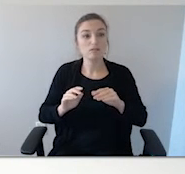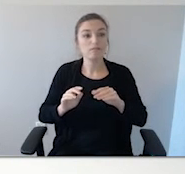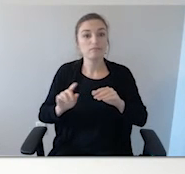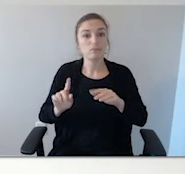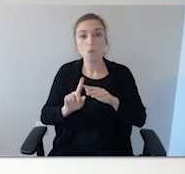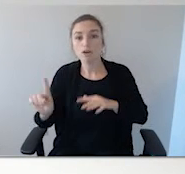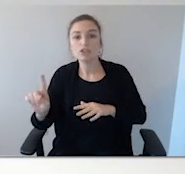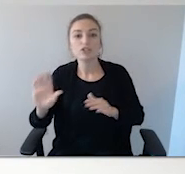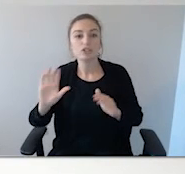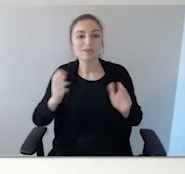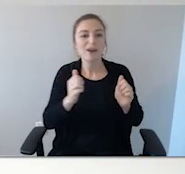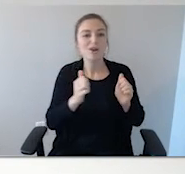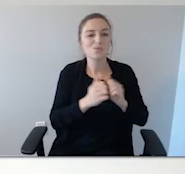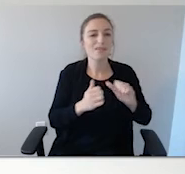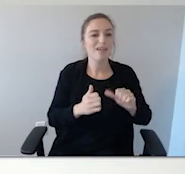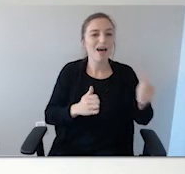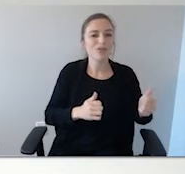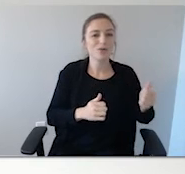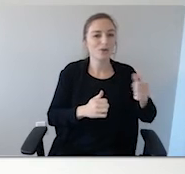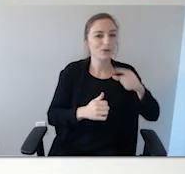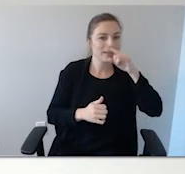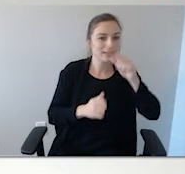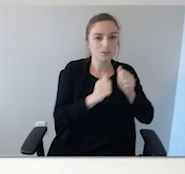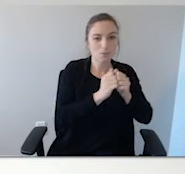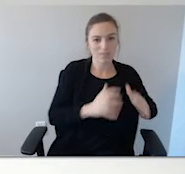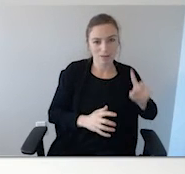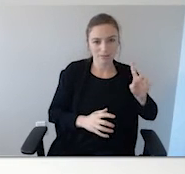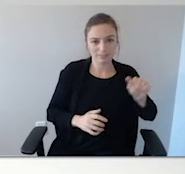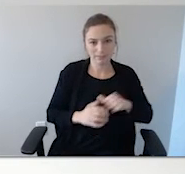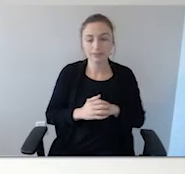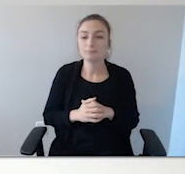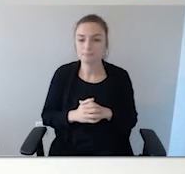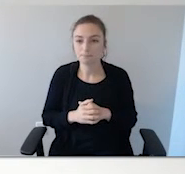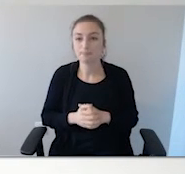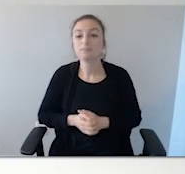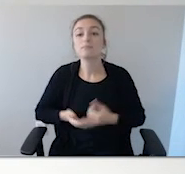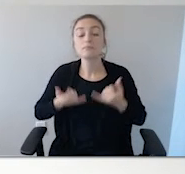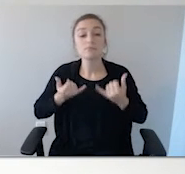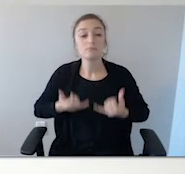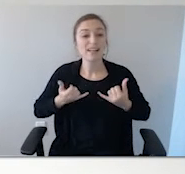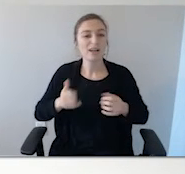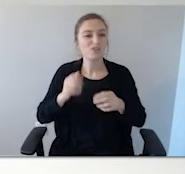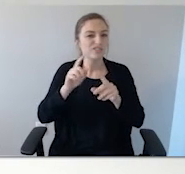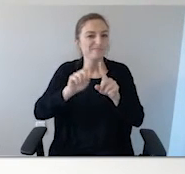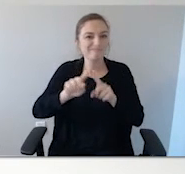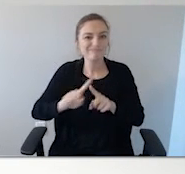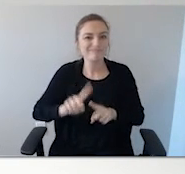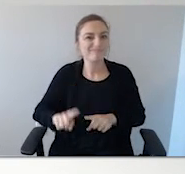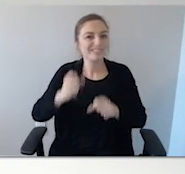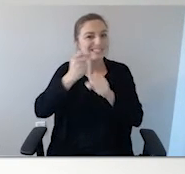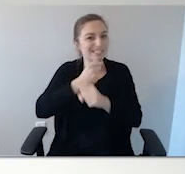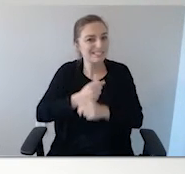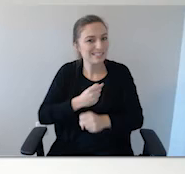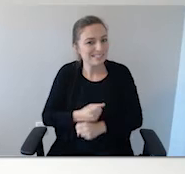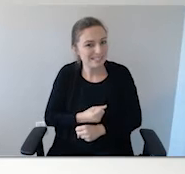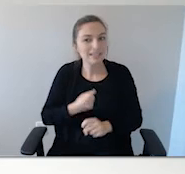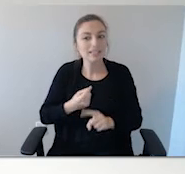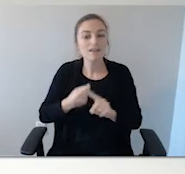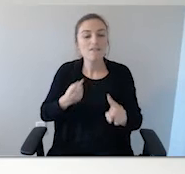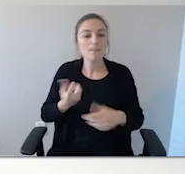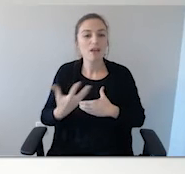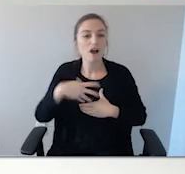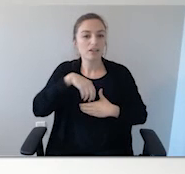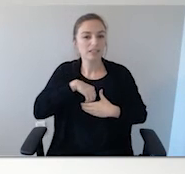This is just a list of statistics from the National Autism Association. They are the